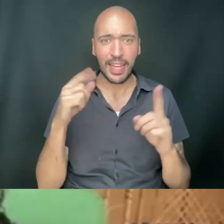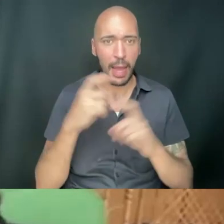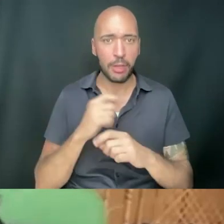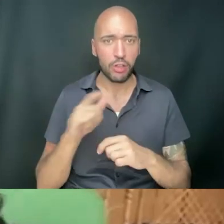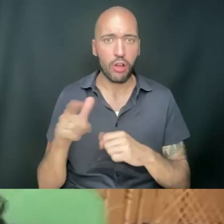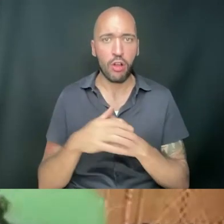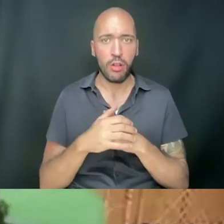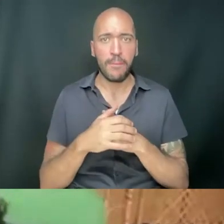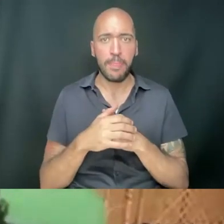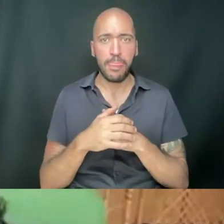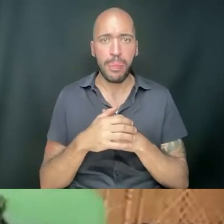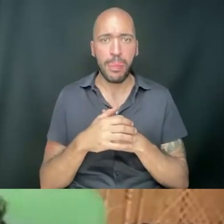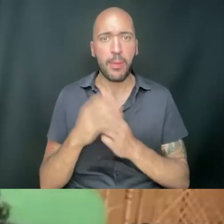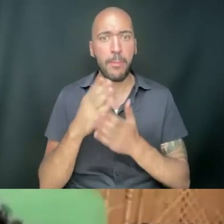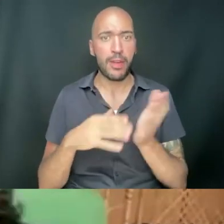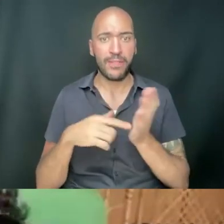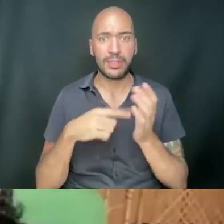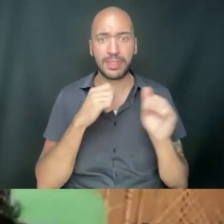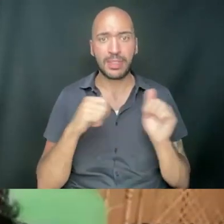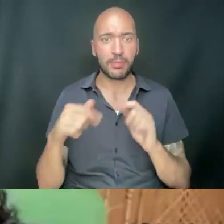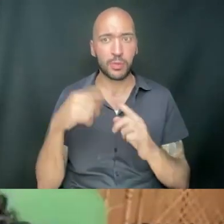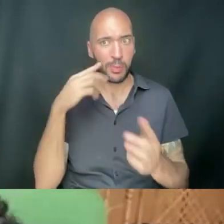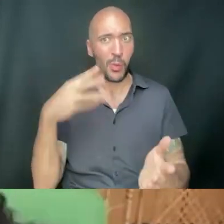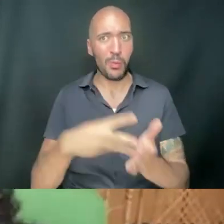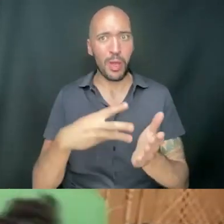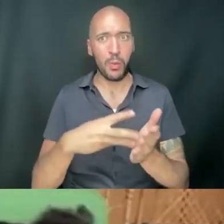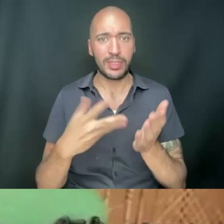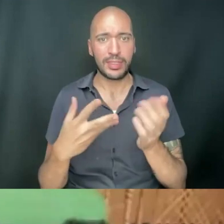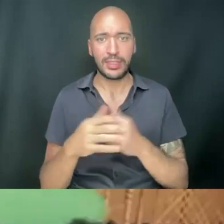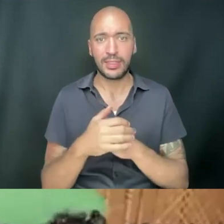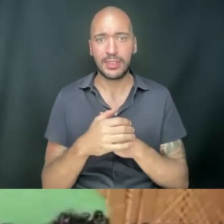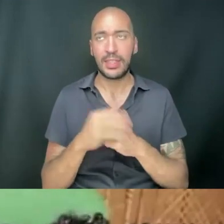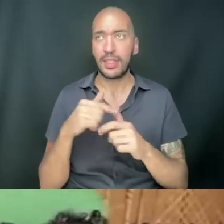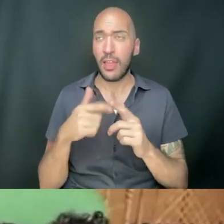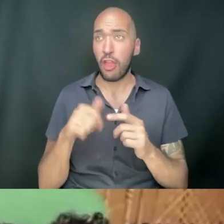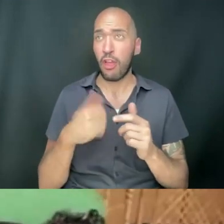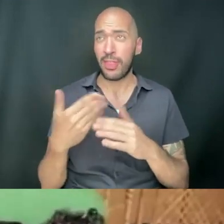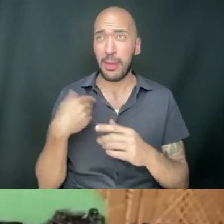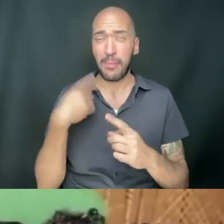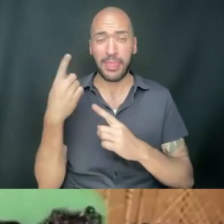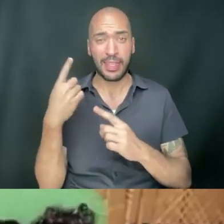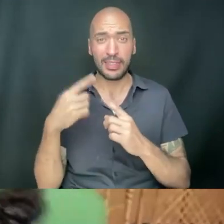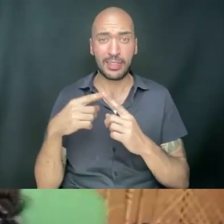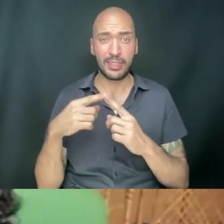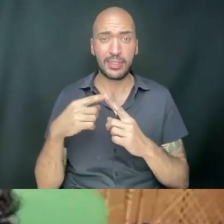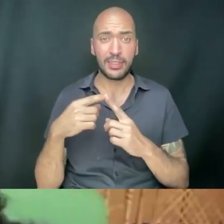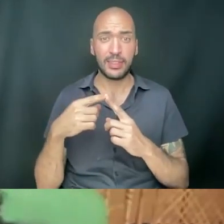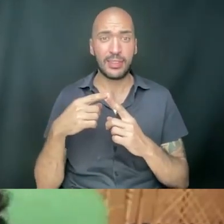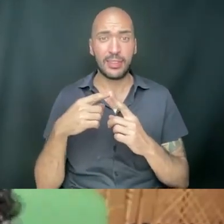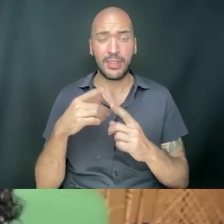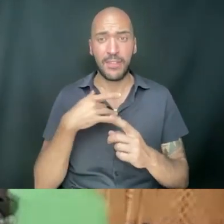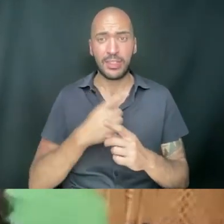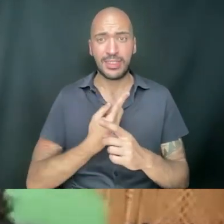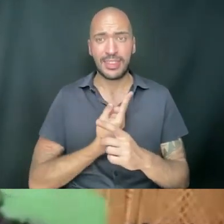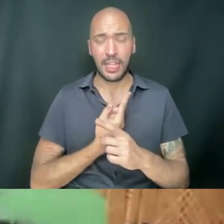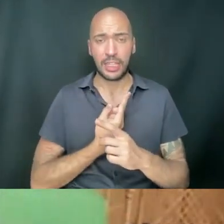all, right? Part of that is being able to bear witness, right? And then the other thing that I'm thinking is that sometimes this work can feel solitary. Part of the